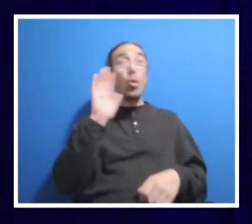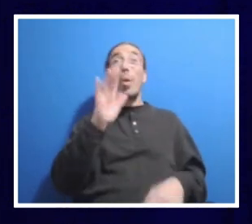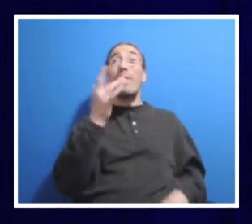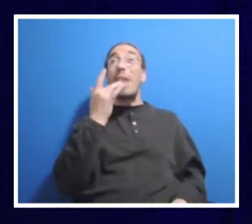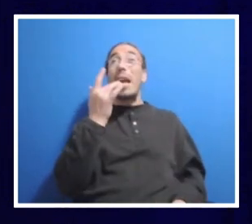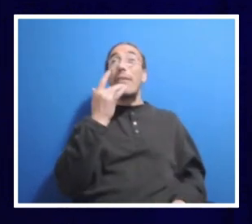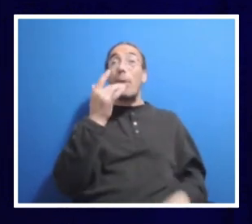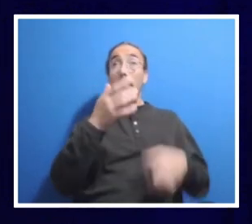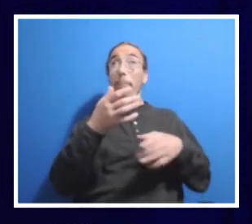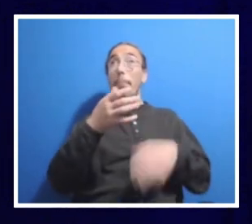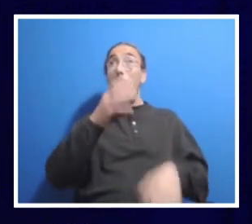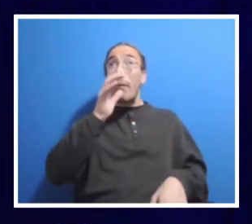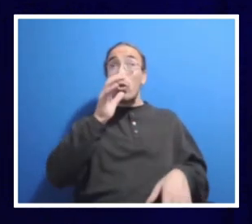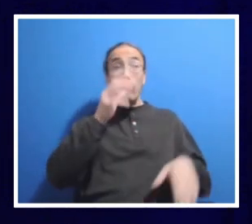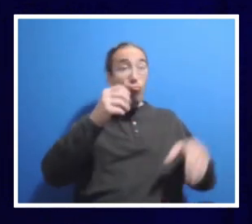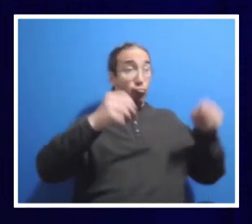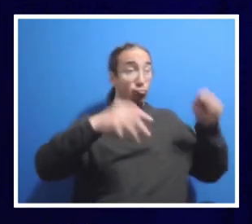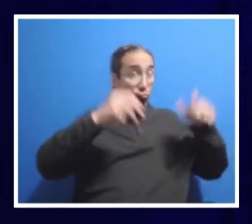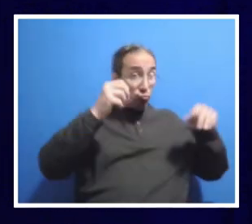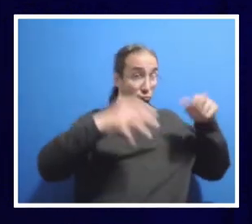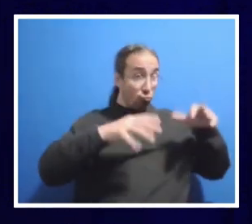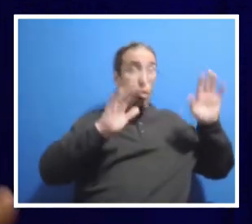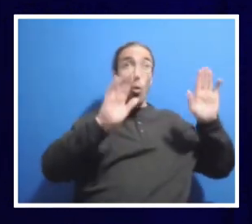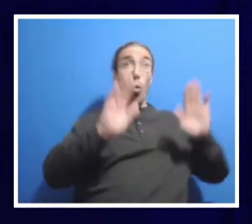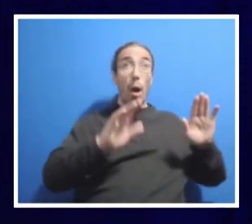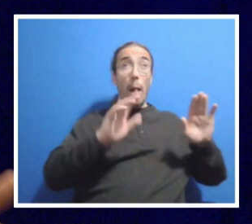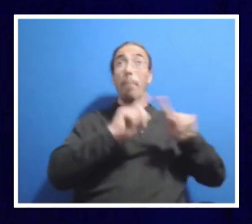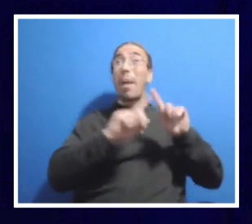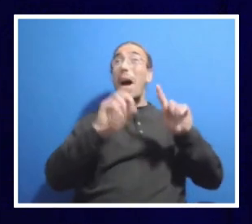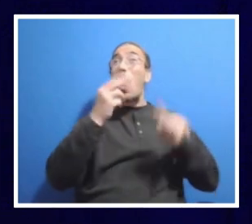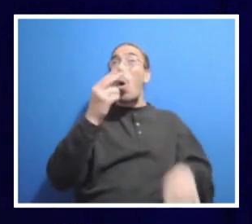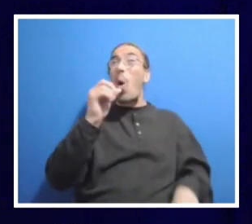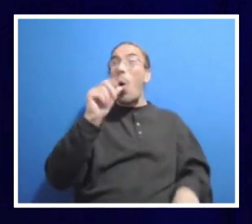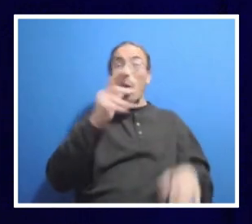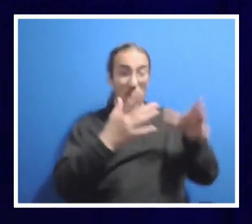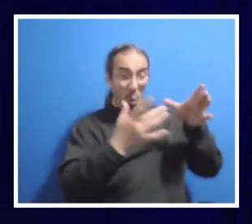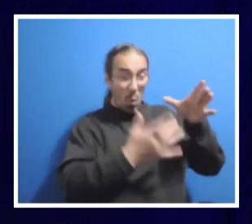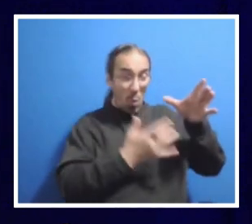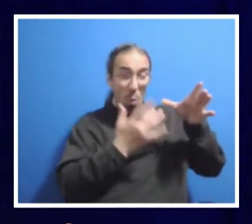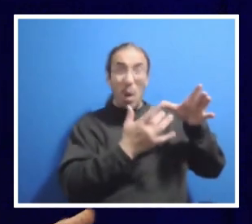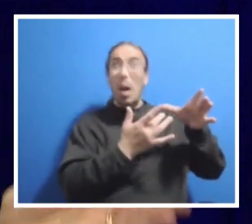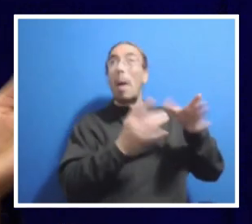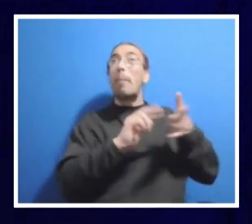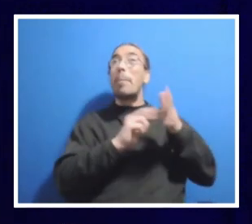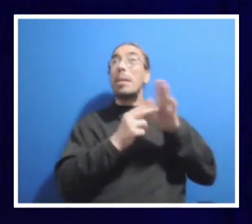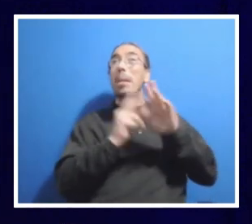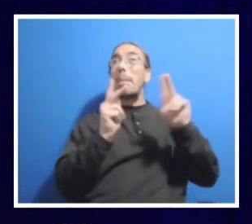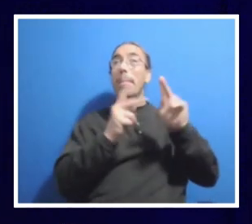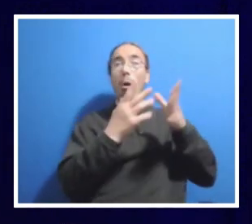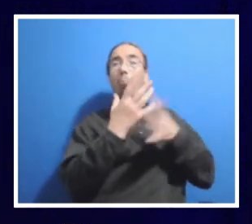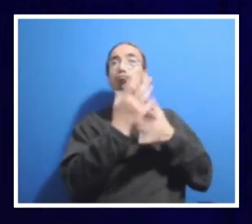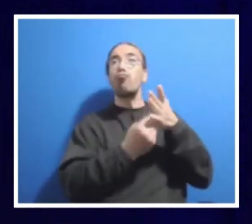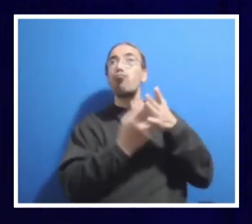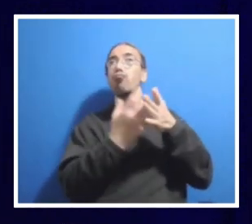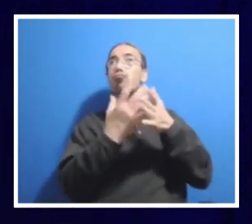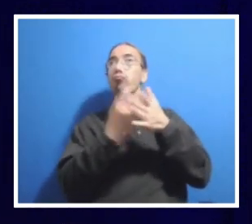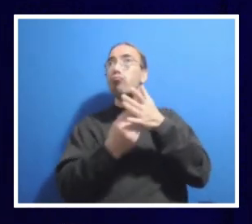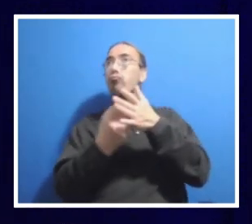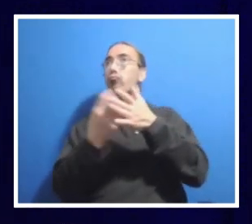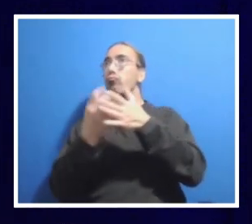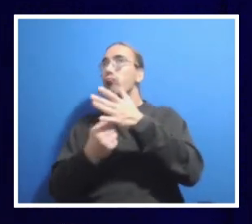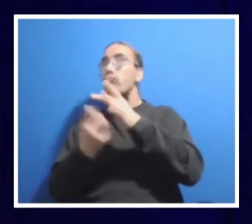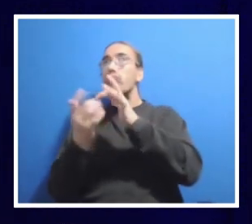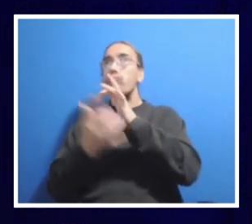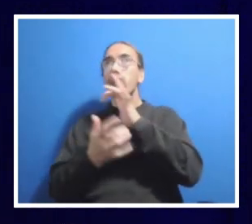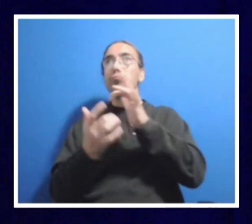That's terrific. But if there are holes in the bucket where you're routinely losing people, then no matter what you do, it doesn't